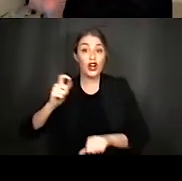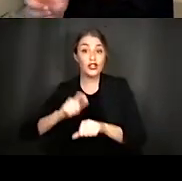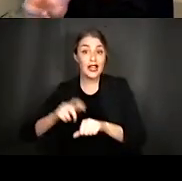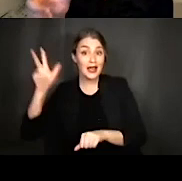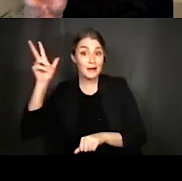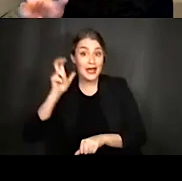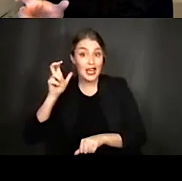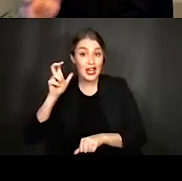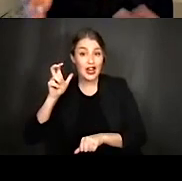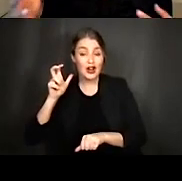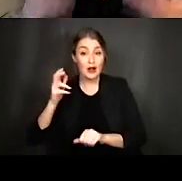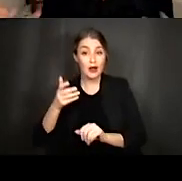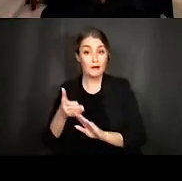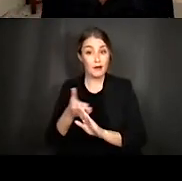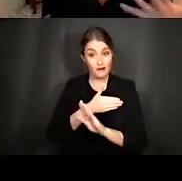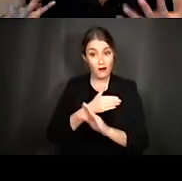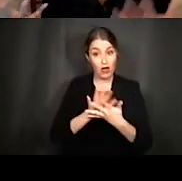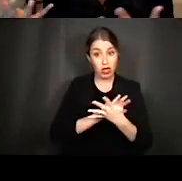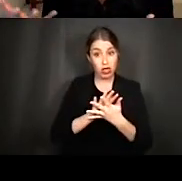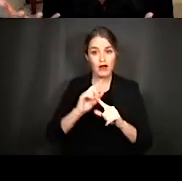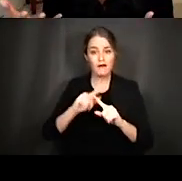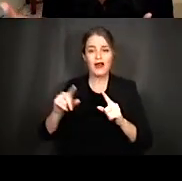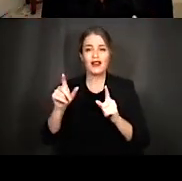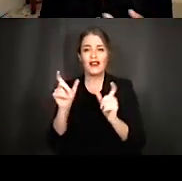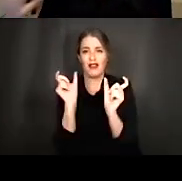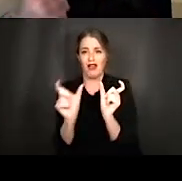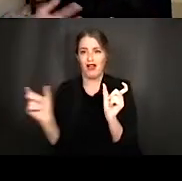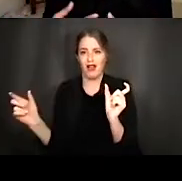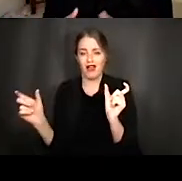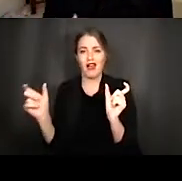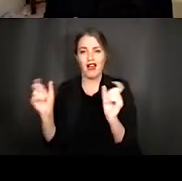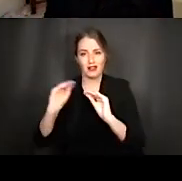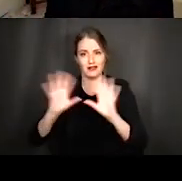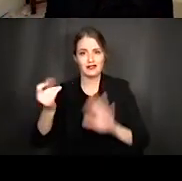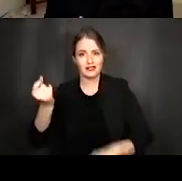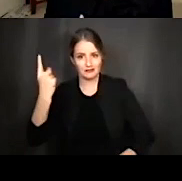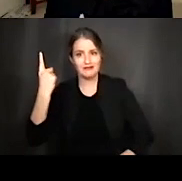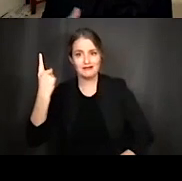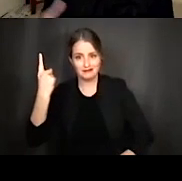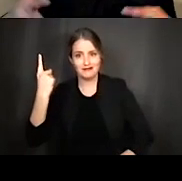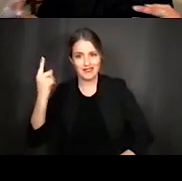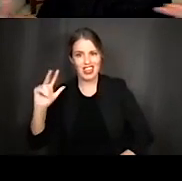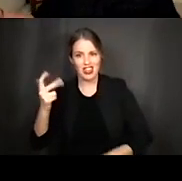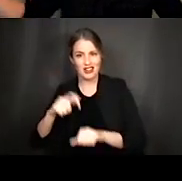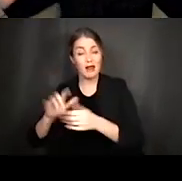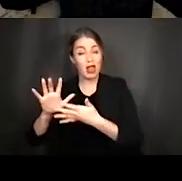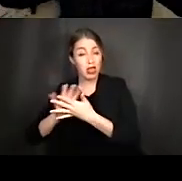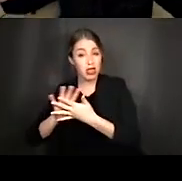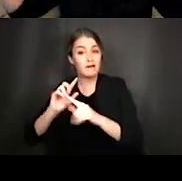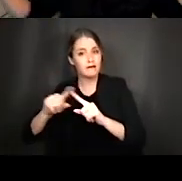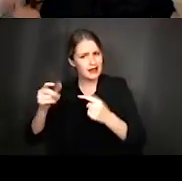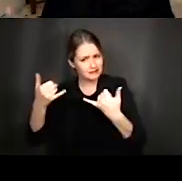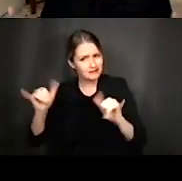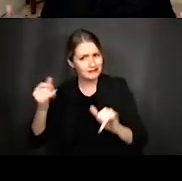incoherent speech suddenly became coherent and this is an example of this kind of